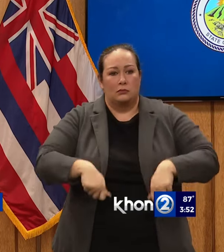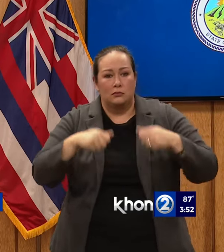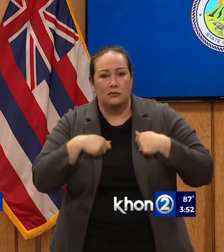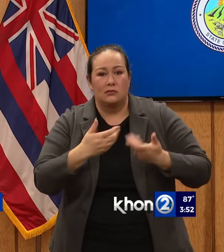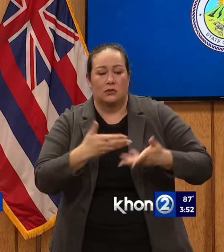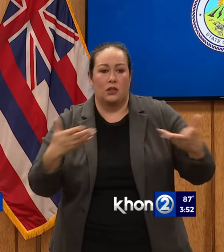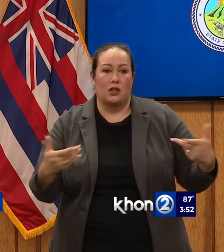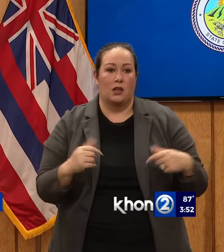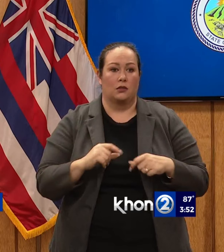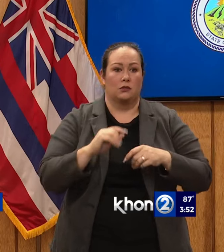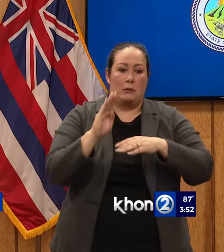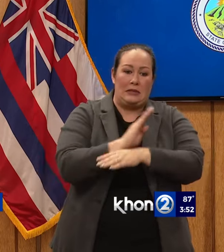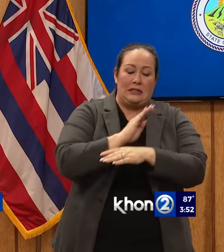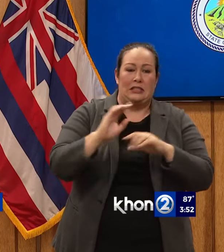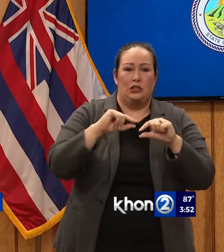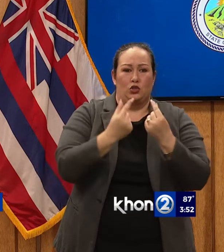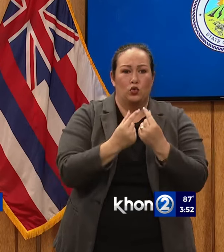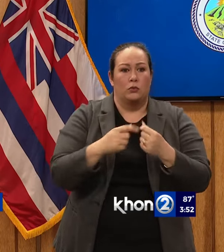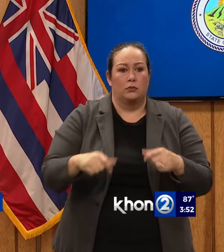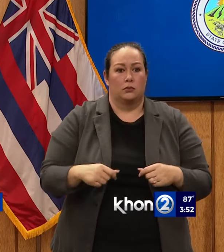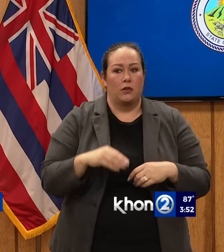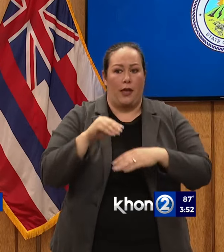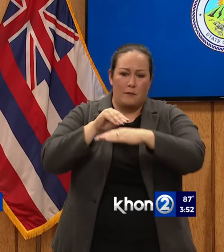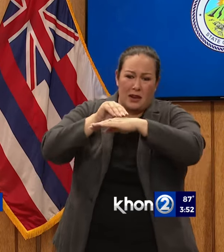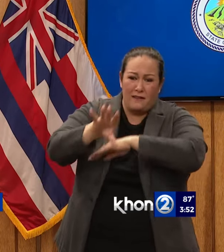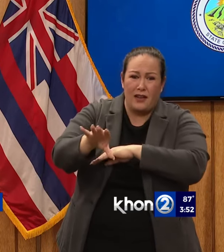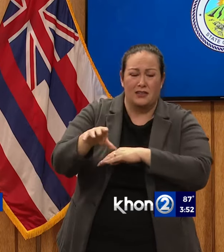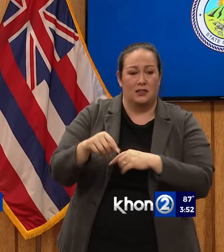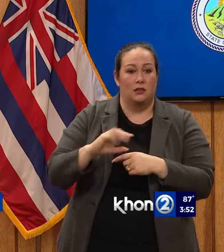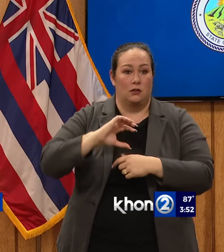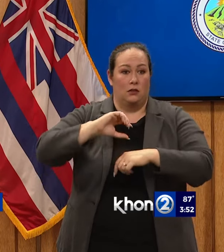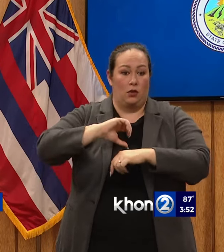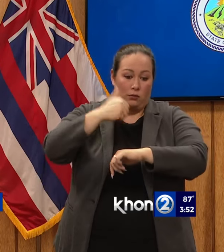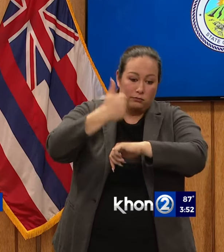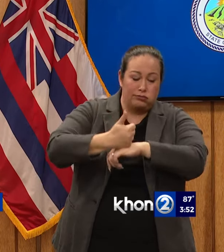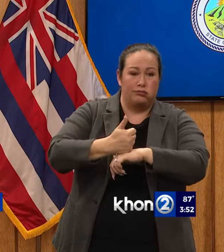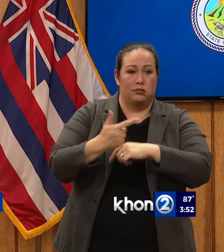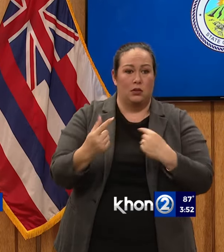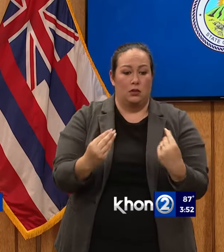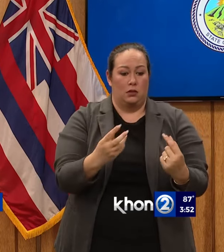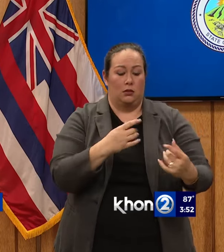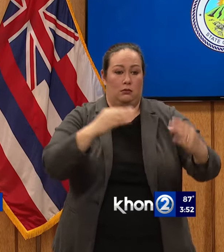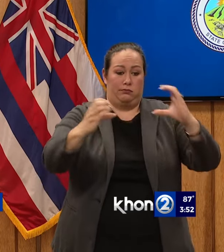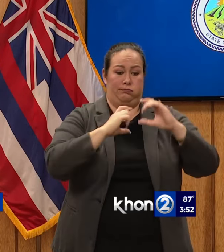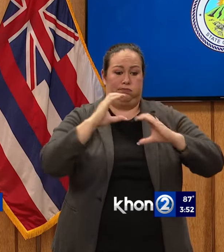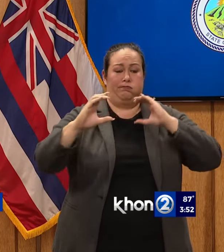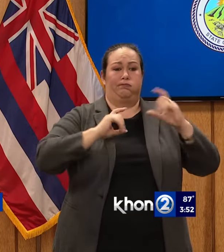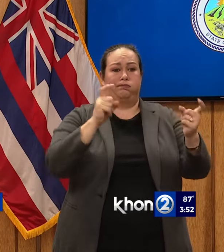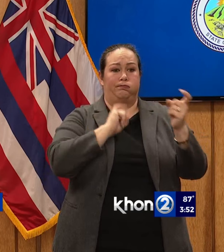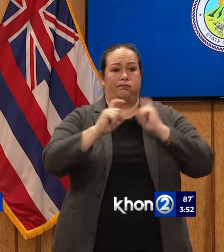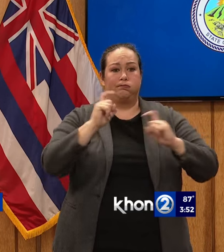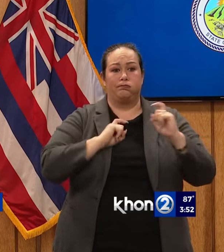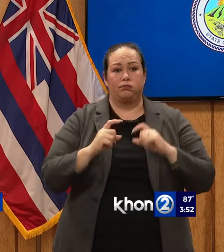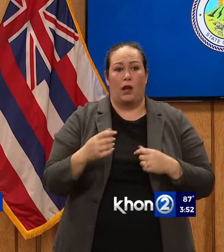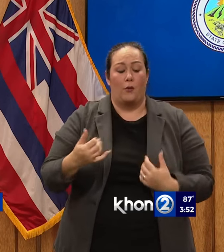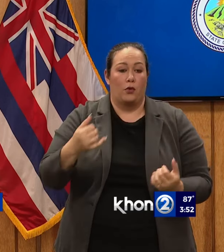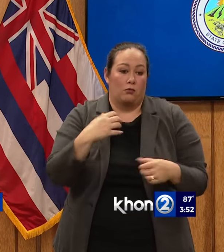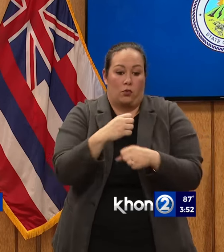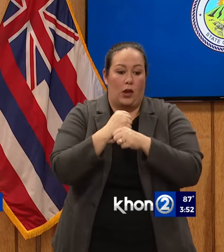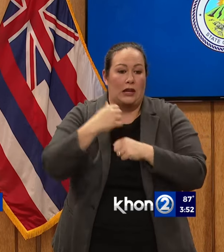These are the businesses that are standing there strong across the world. We are getting calls just to help with housing,